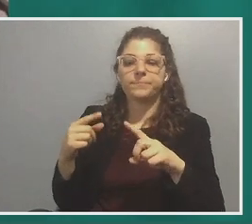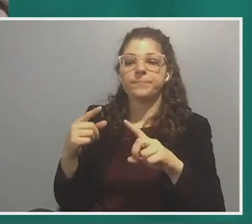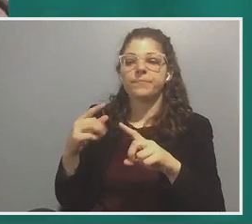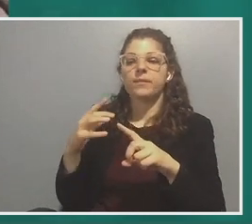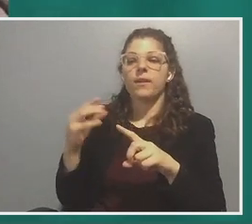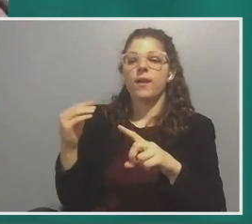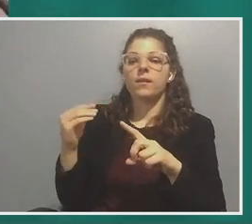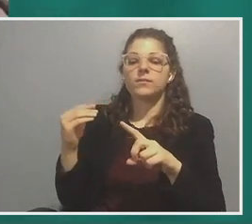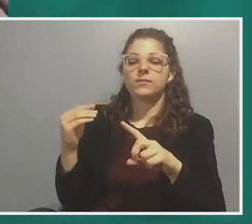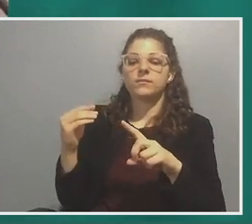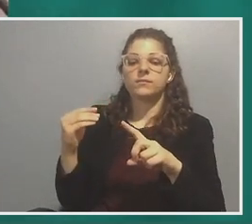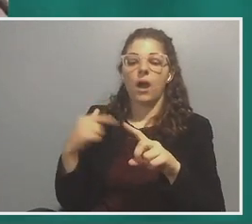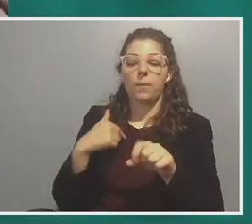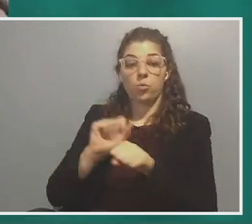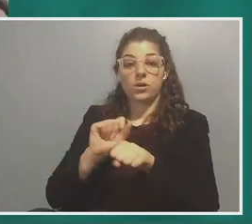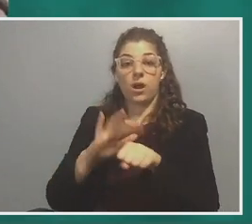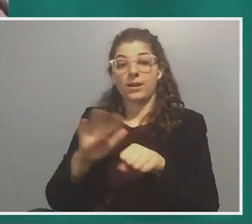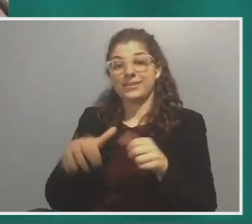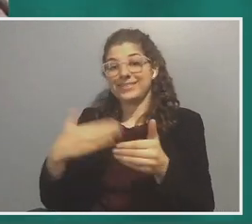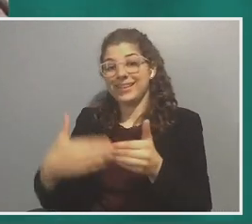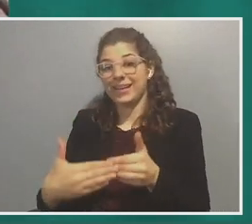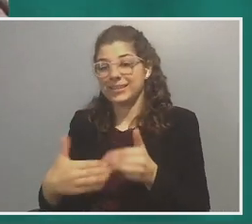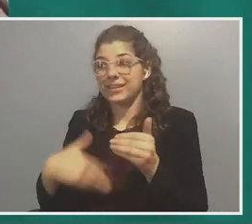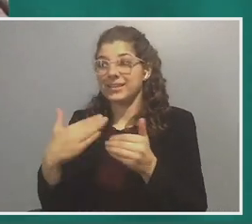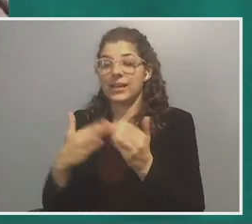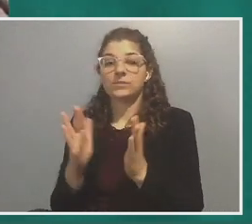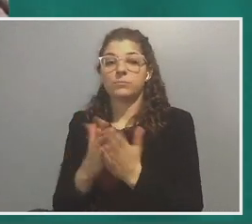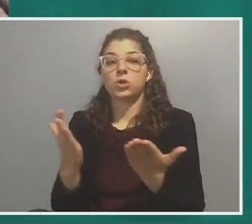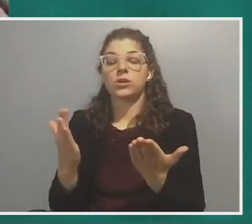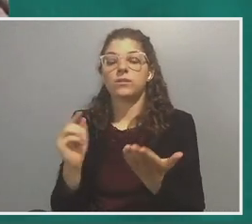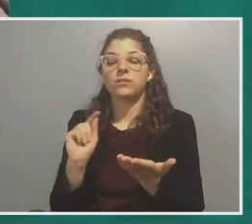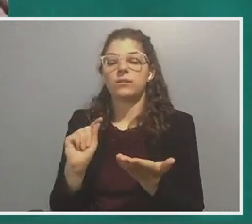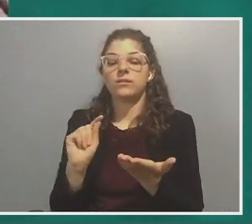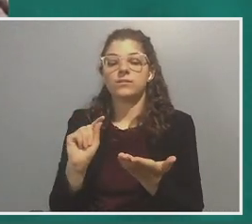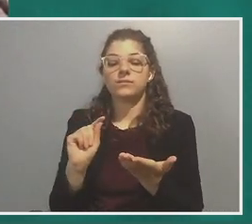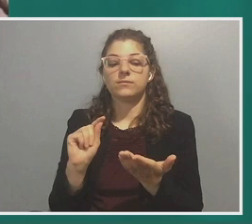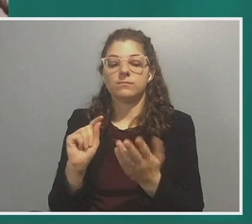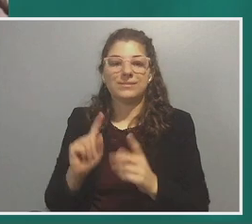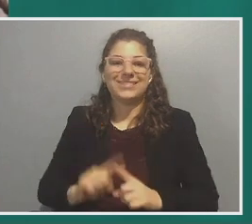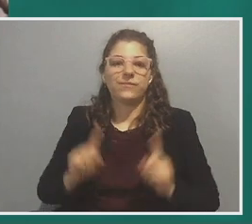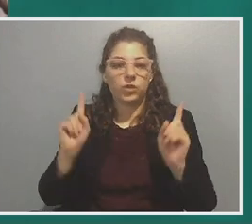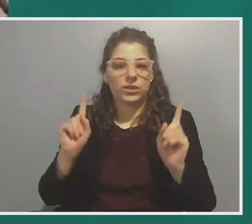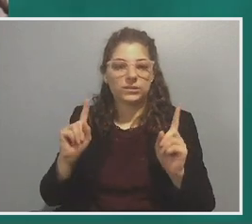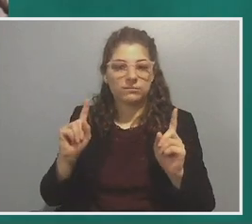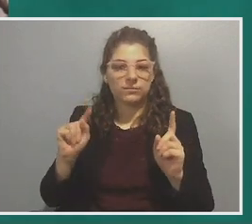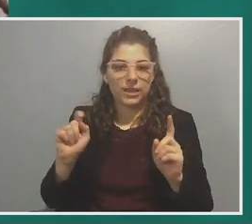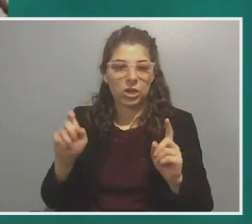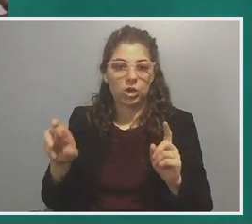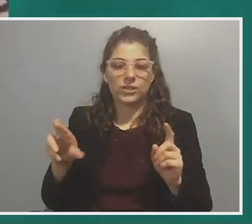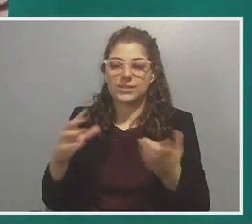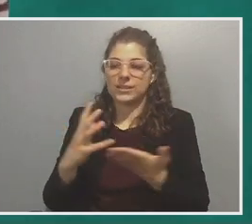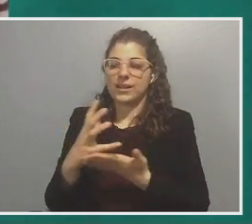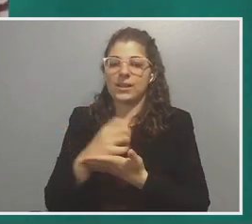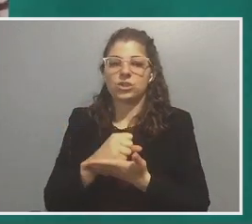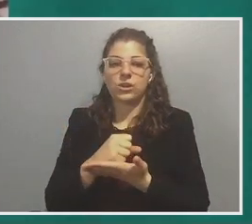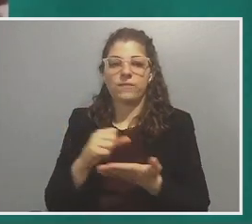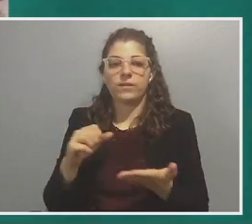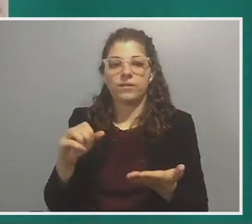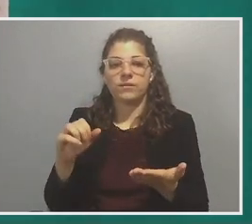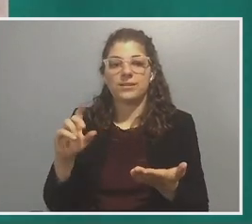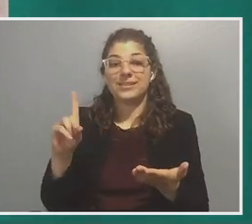what I'm working on next, I think my next book is, uh, has a very different tenor. It's a, it's collection of dad poems. Um,